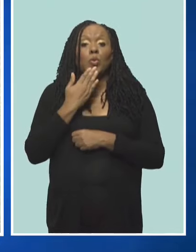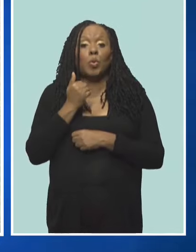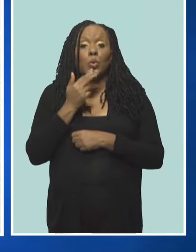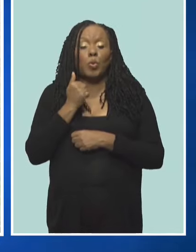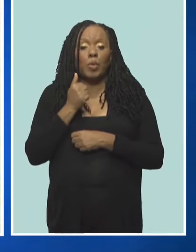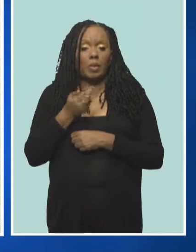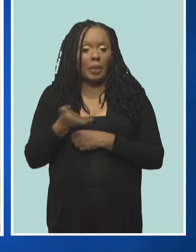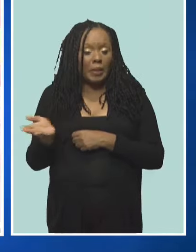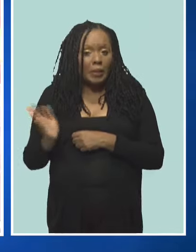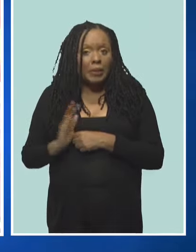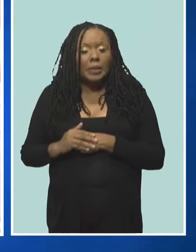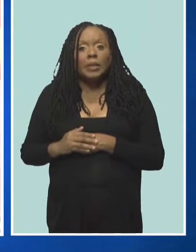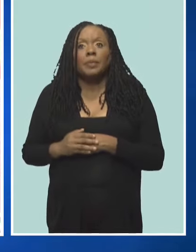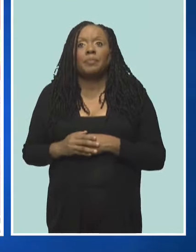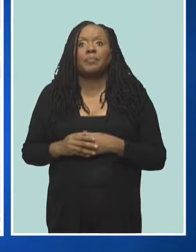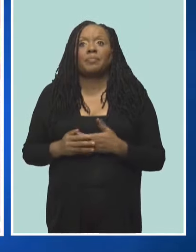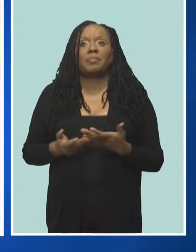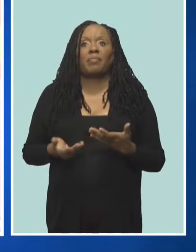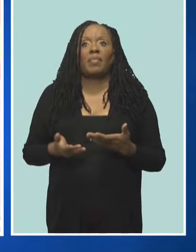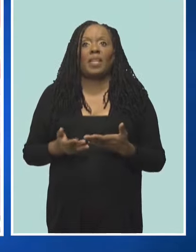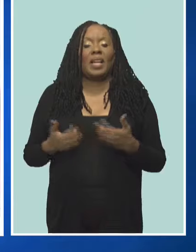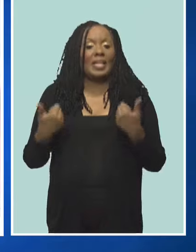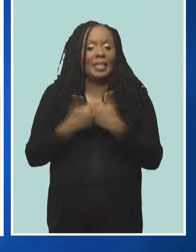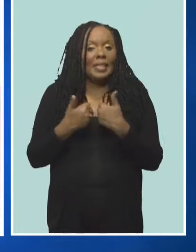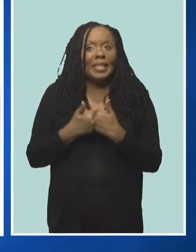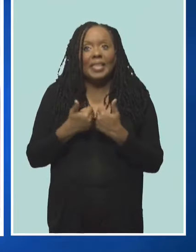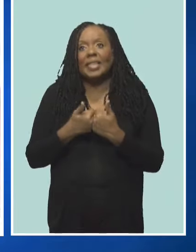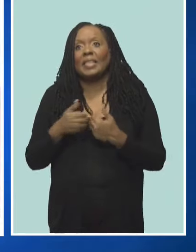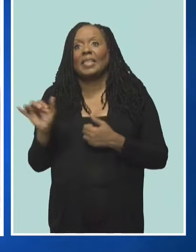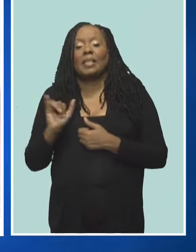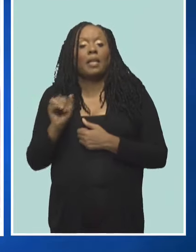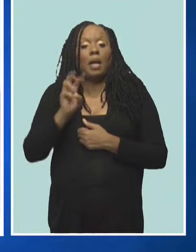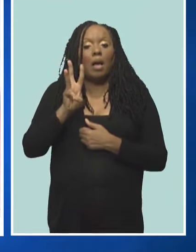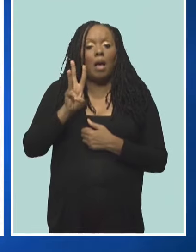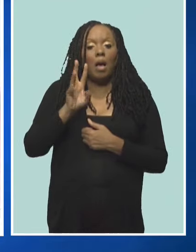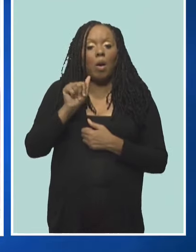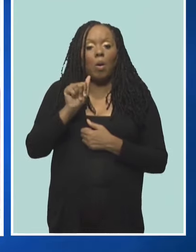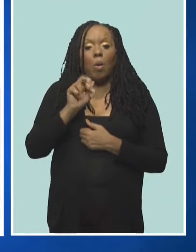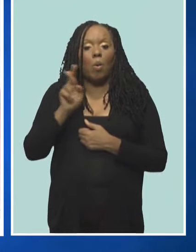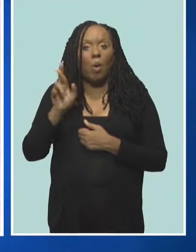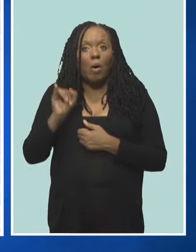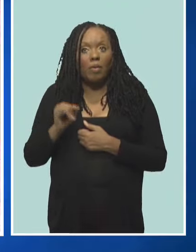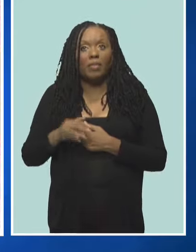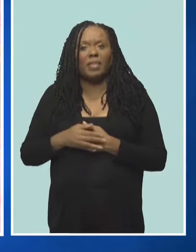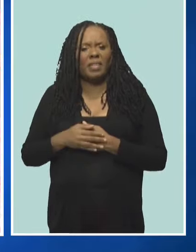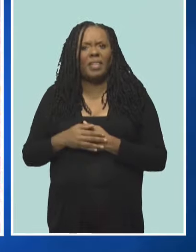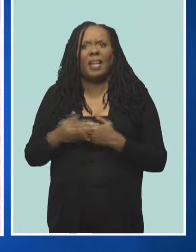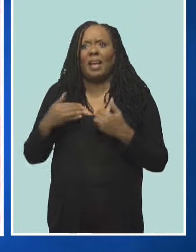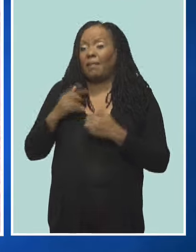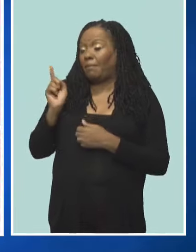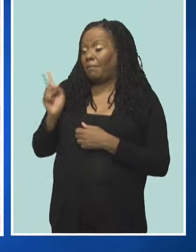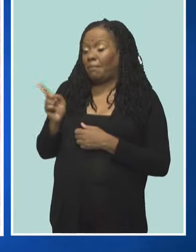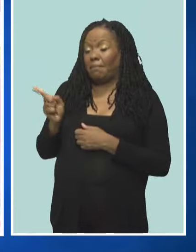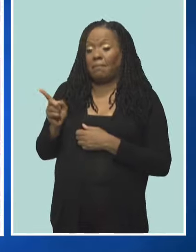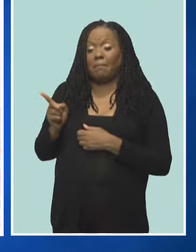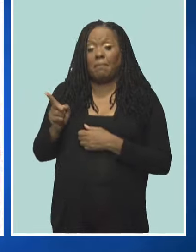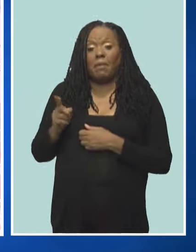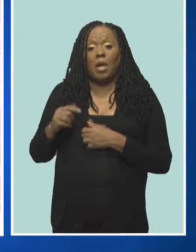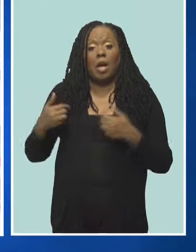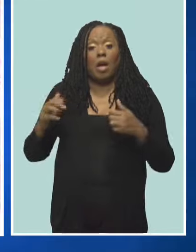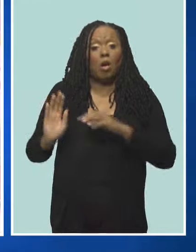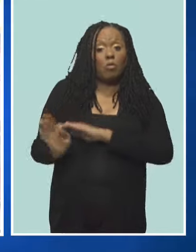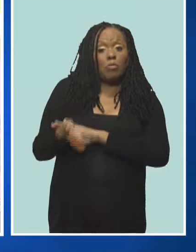some of our local games like Potter and Worry, and there's actually a board cricket game being demonstrated today.